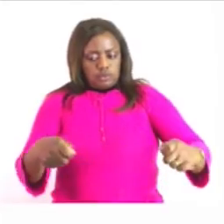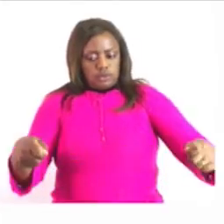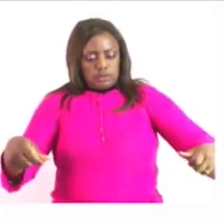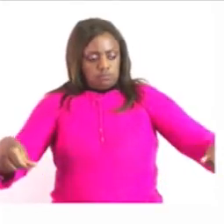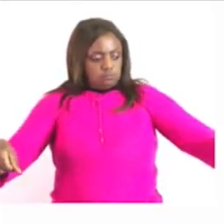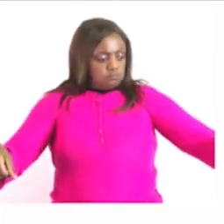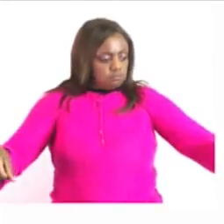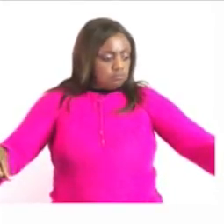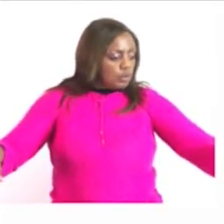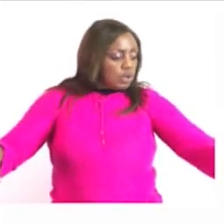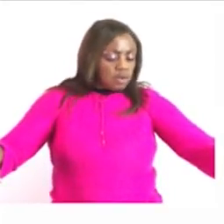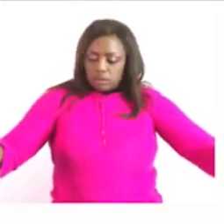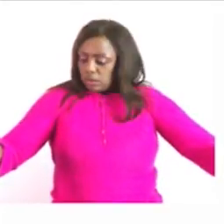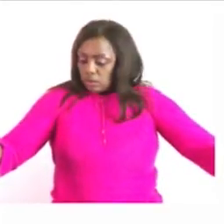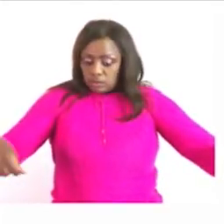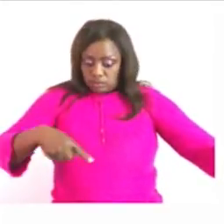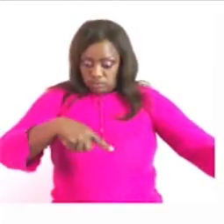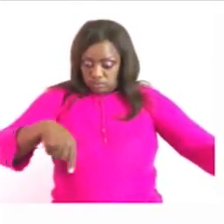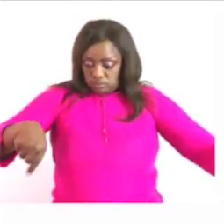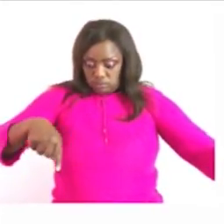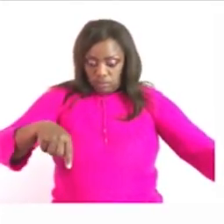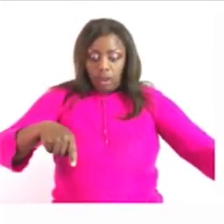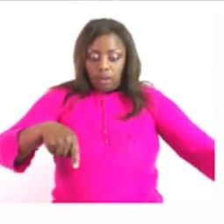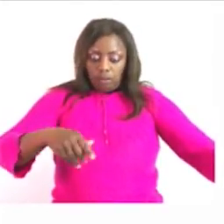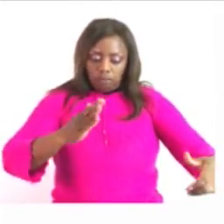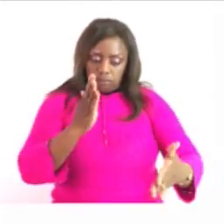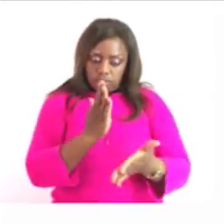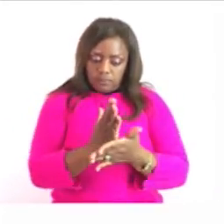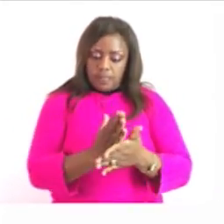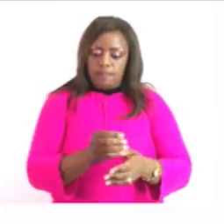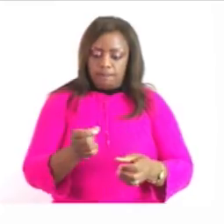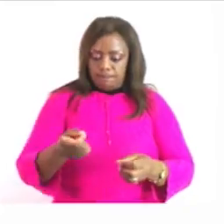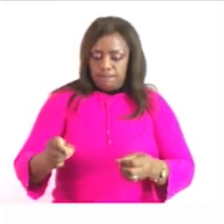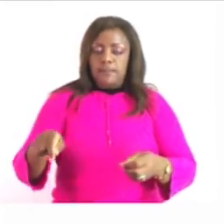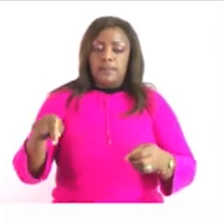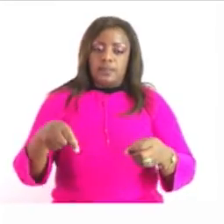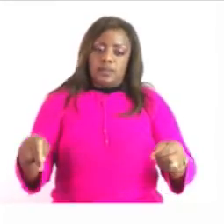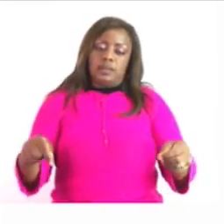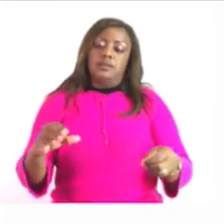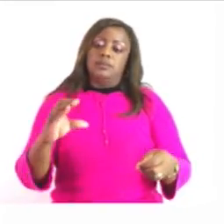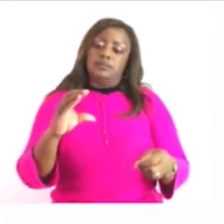it the right i would say that is um five centimeter